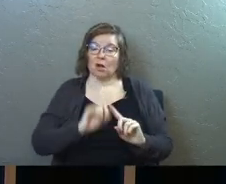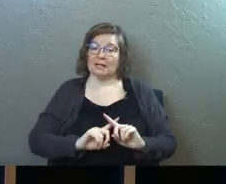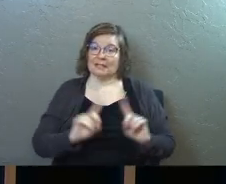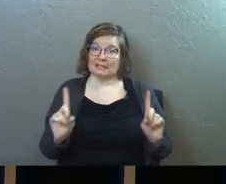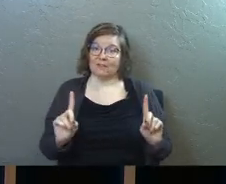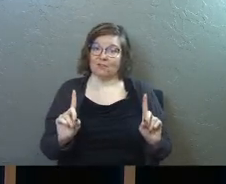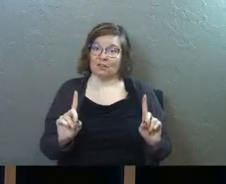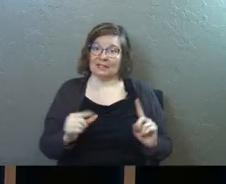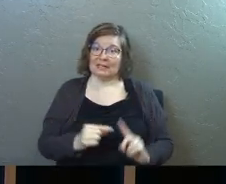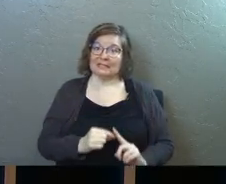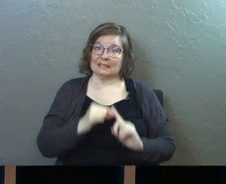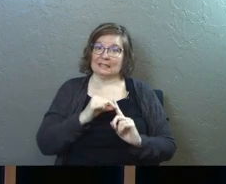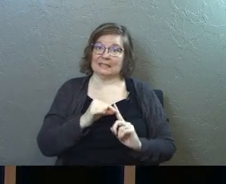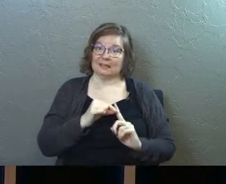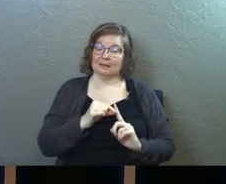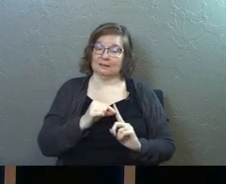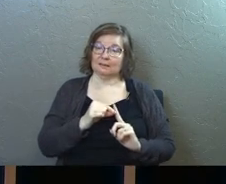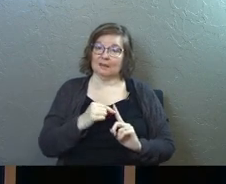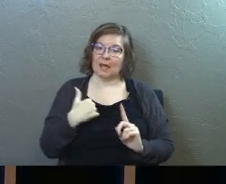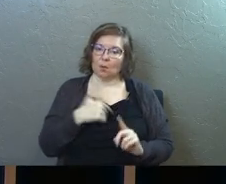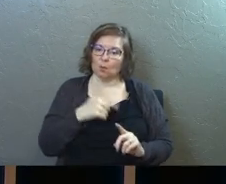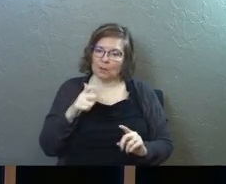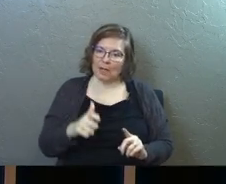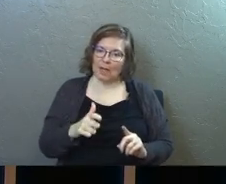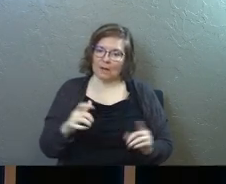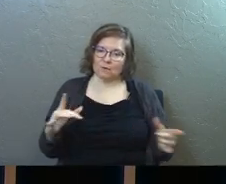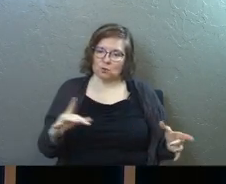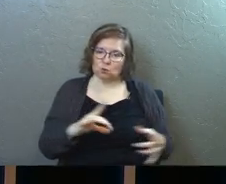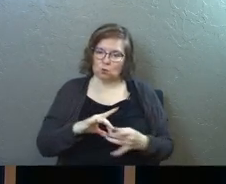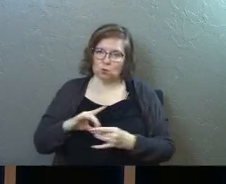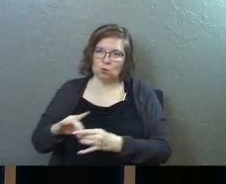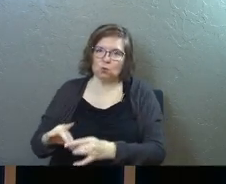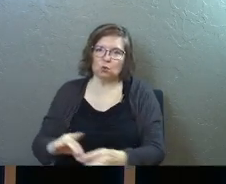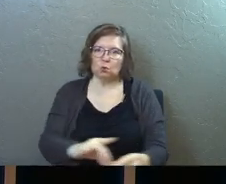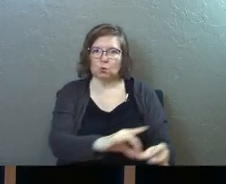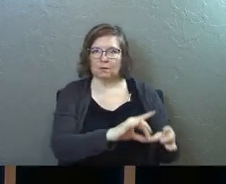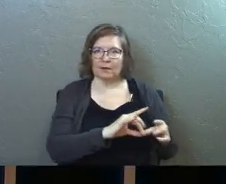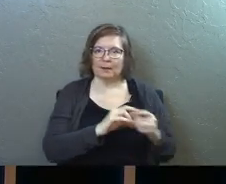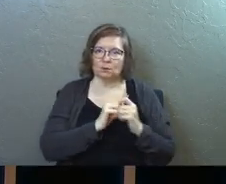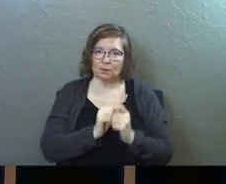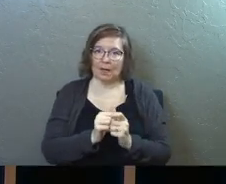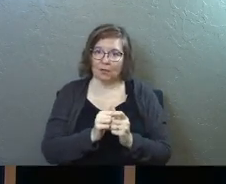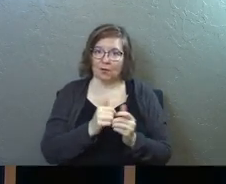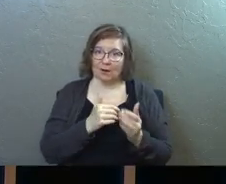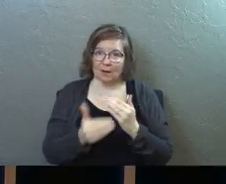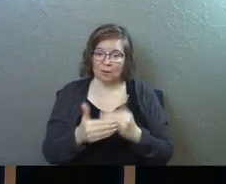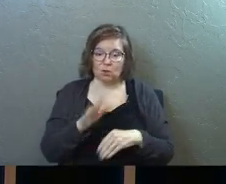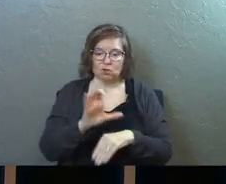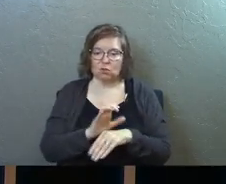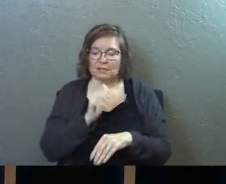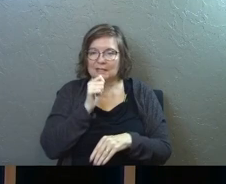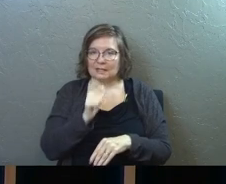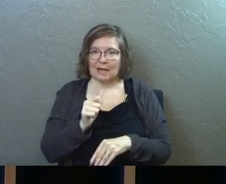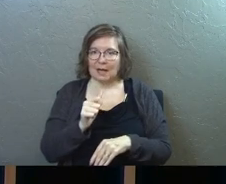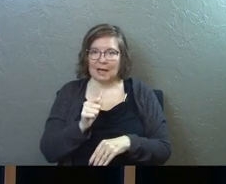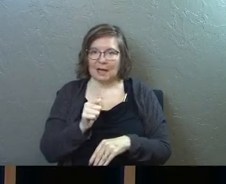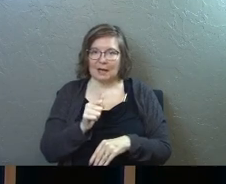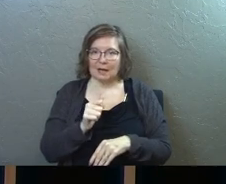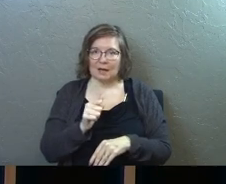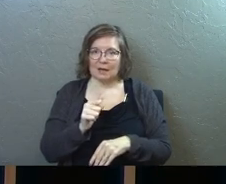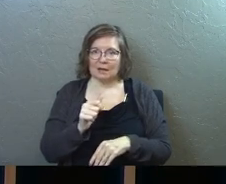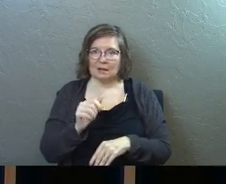different and distinct and unique and we have to unify them together the church is not the Borg